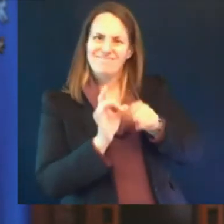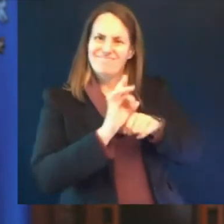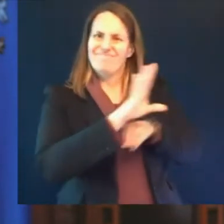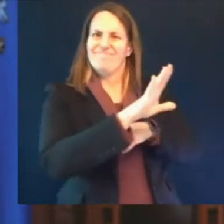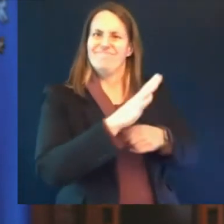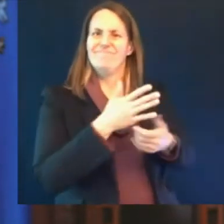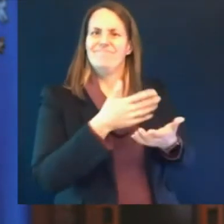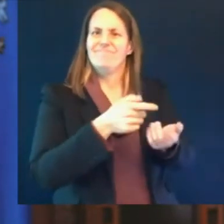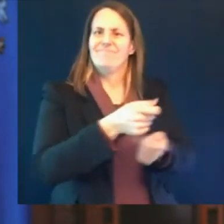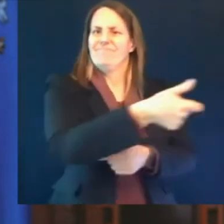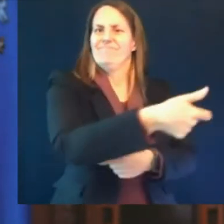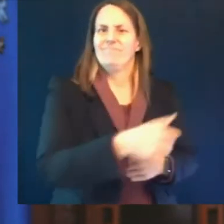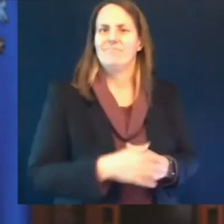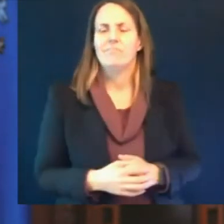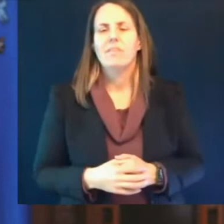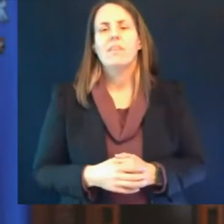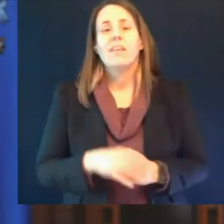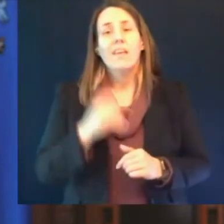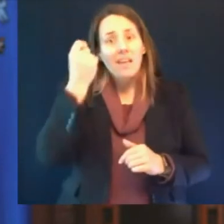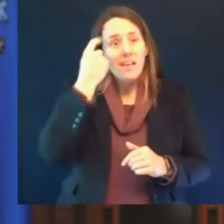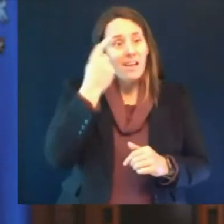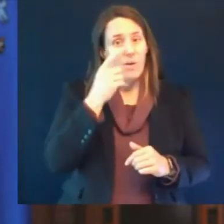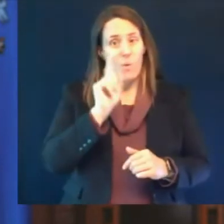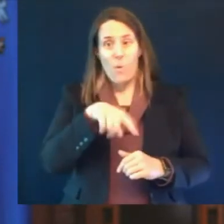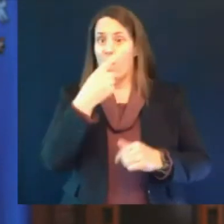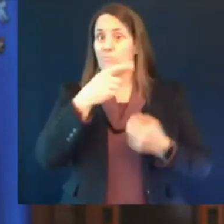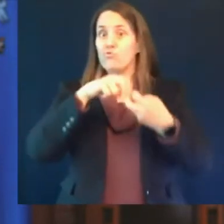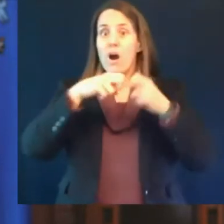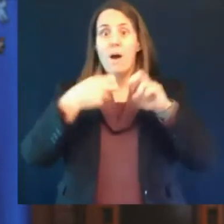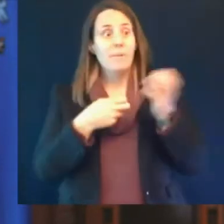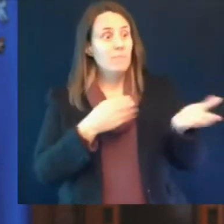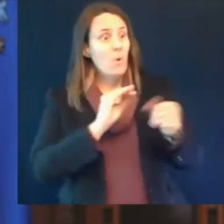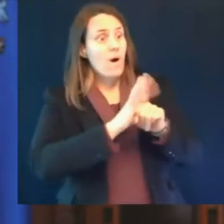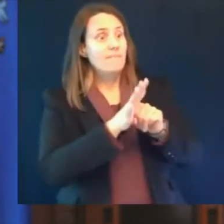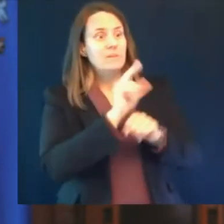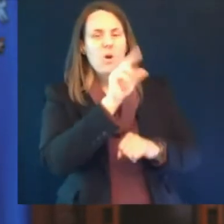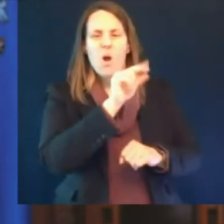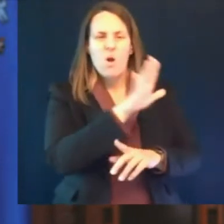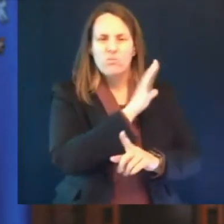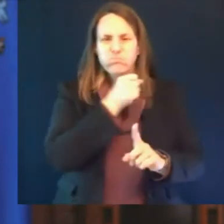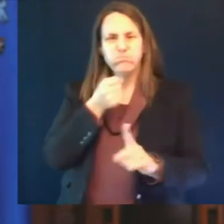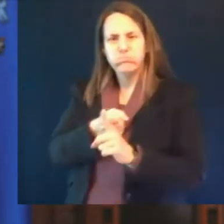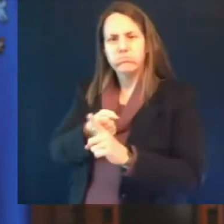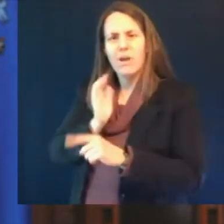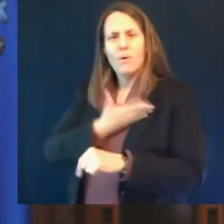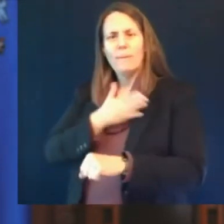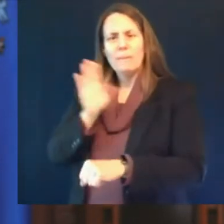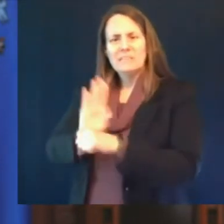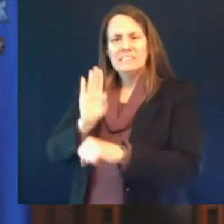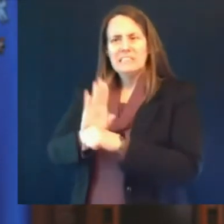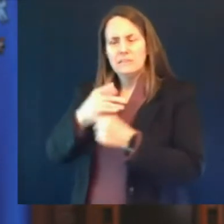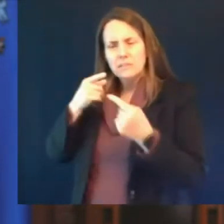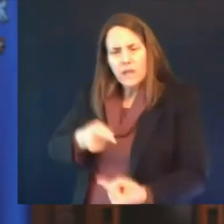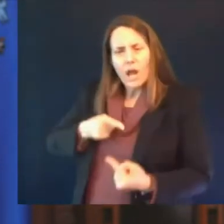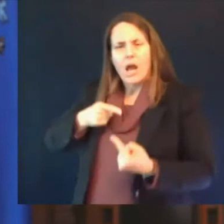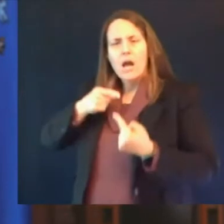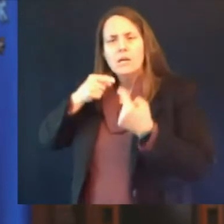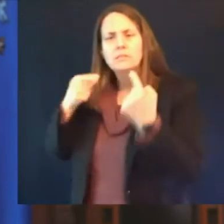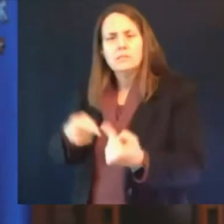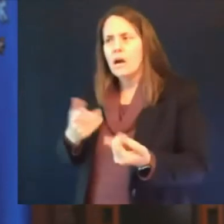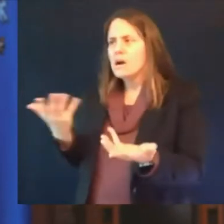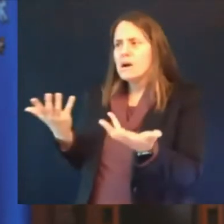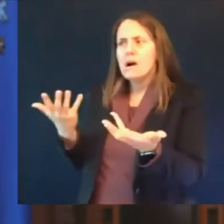resources to folks who need it small business owners are still fighting every inch to support their businesses